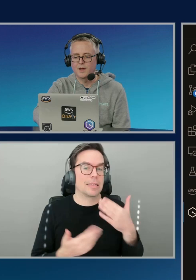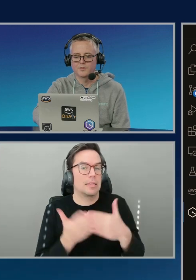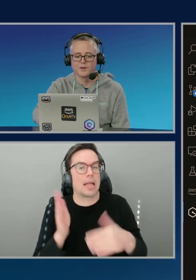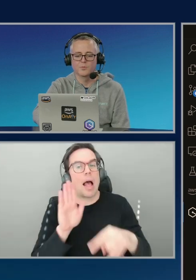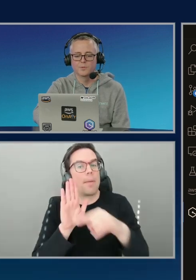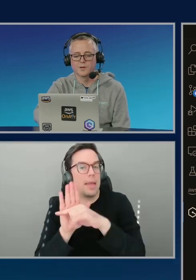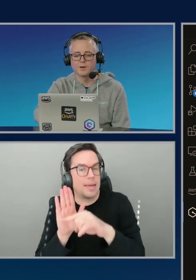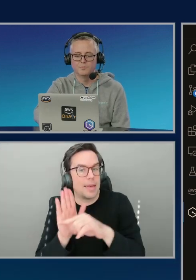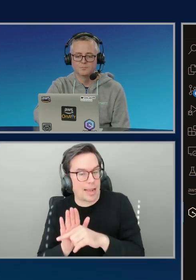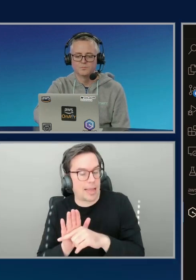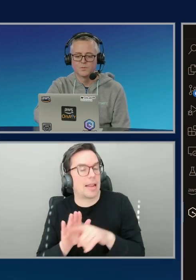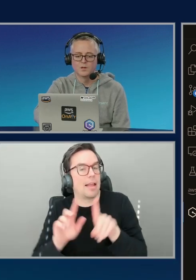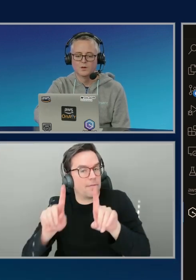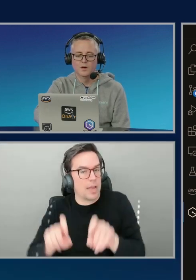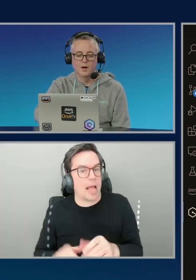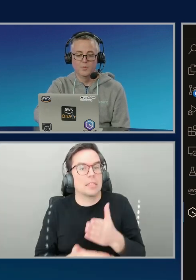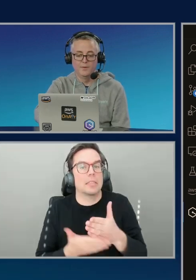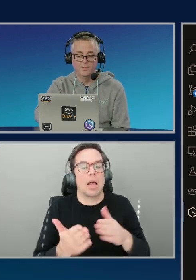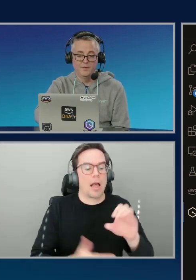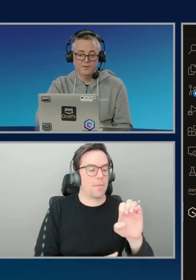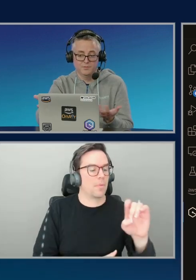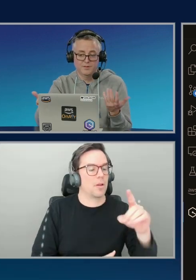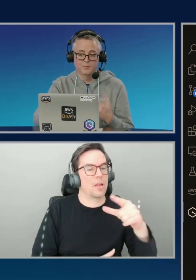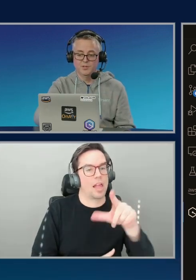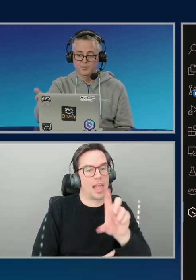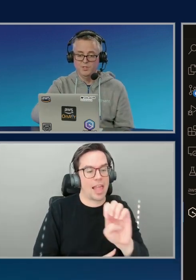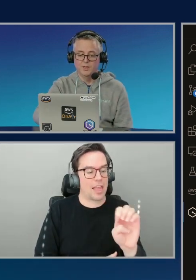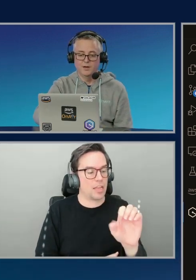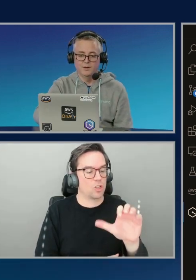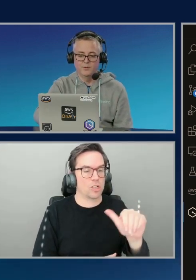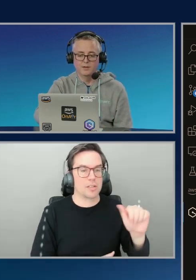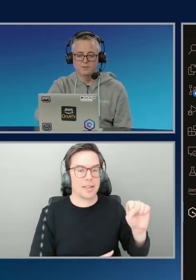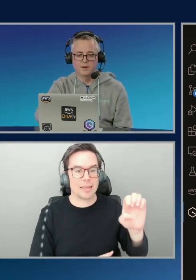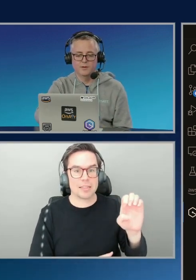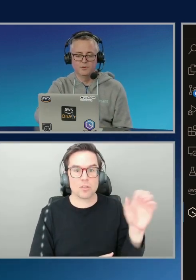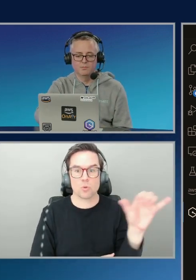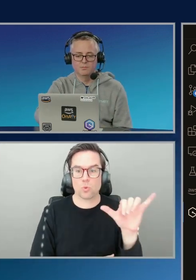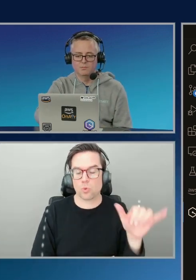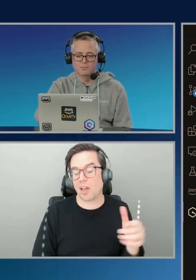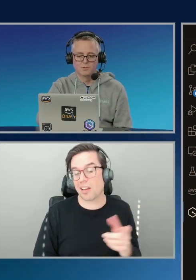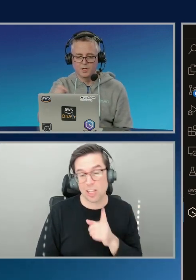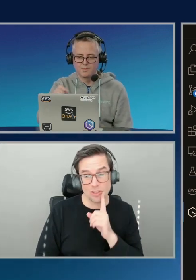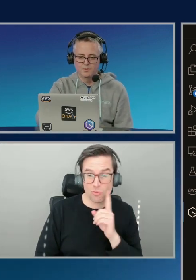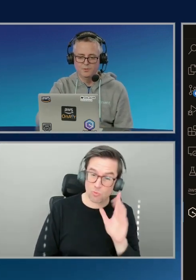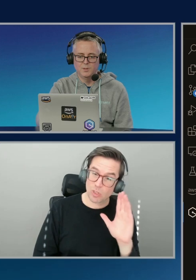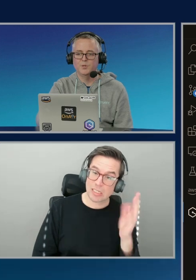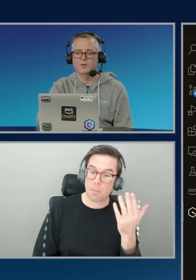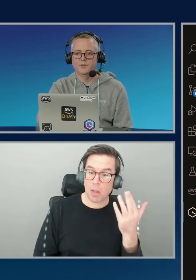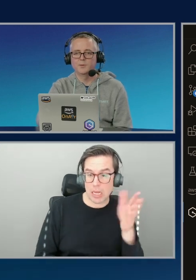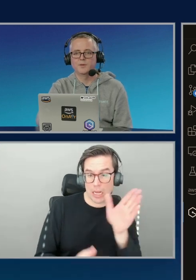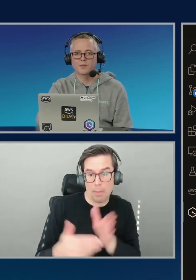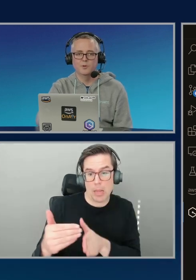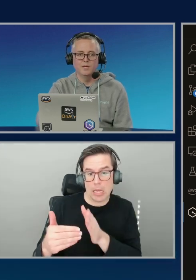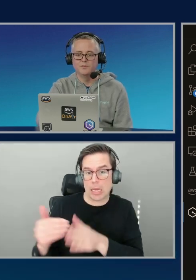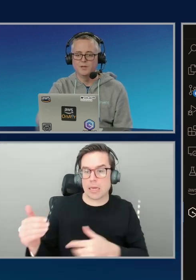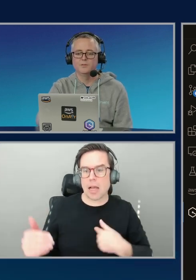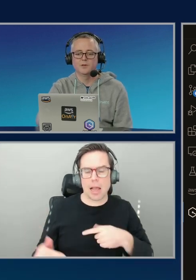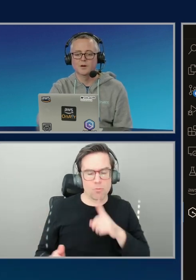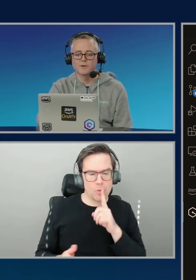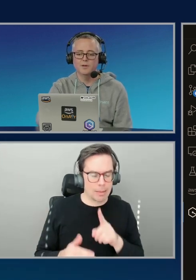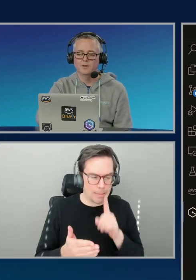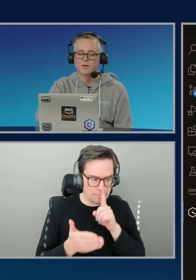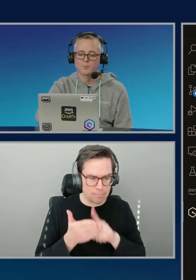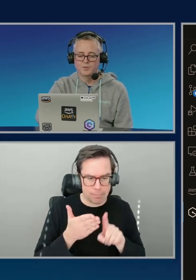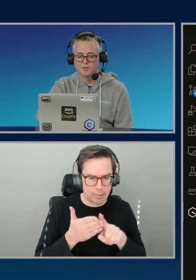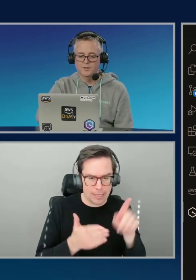stuff like that as I come through here. Right. Um, and this is reasonably complete. Uh, you know, I, I haven't dug through deeply enough to know exactly what is and